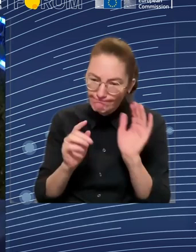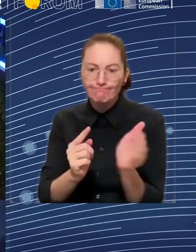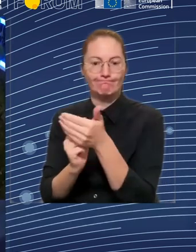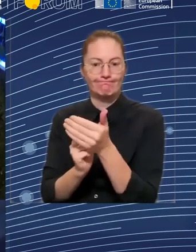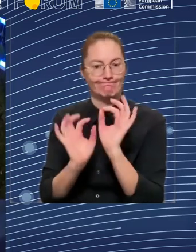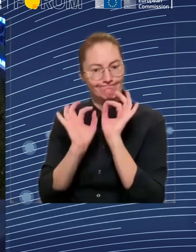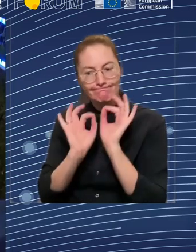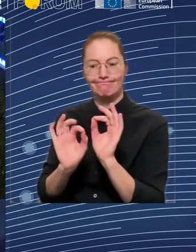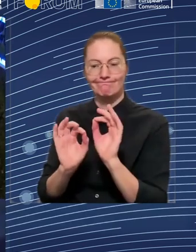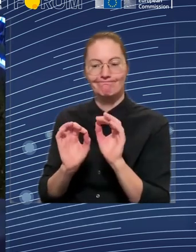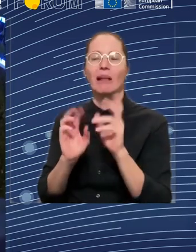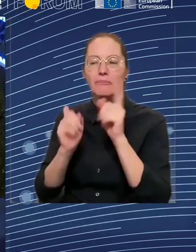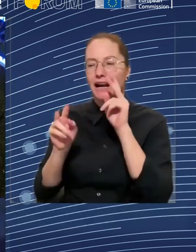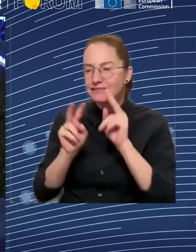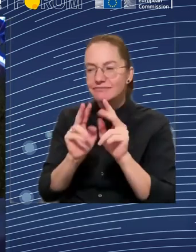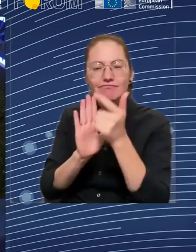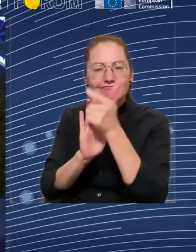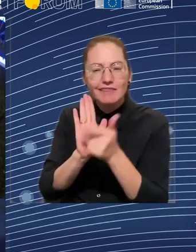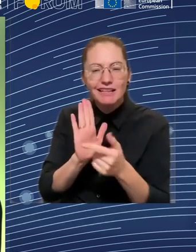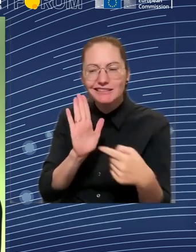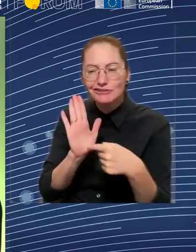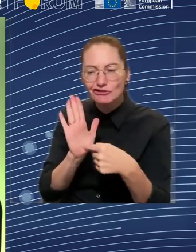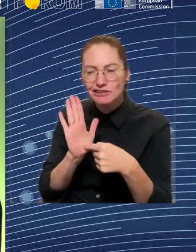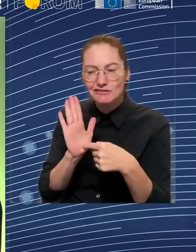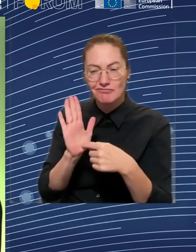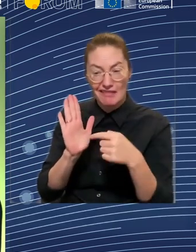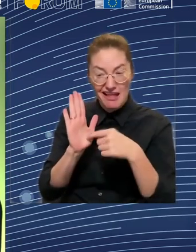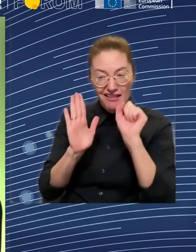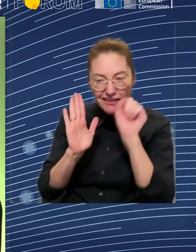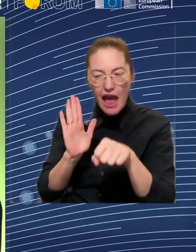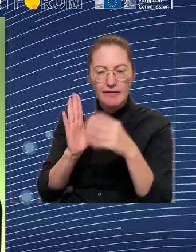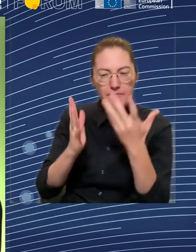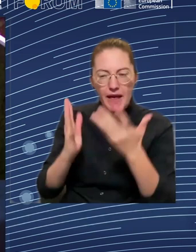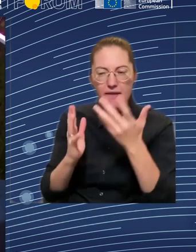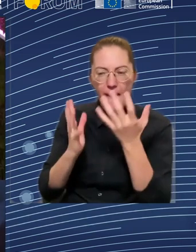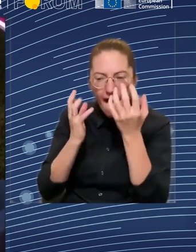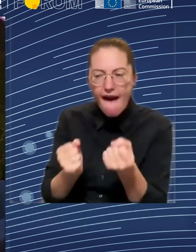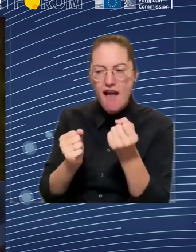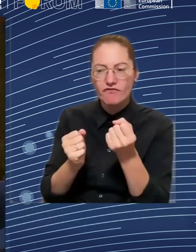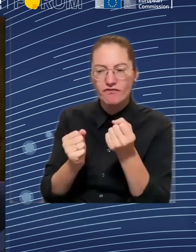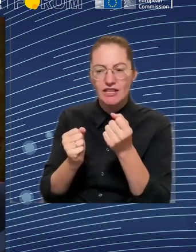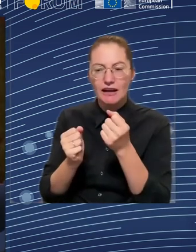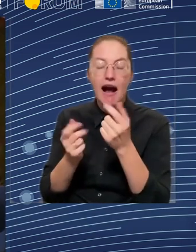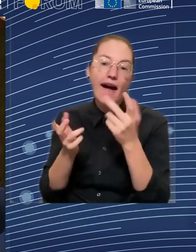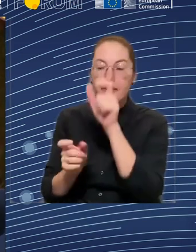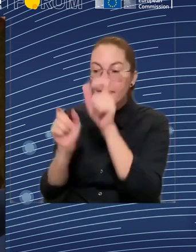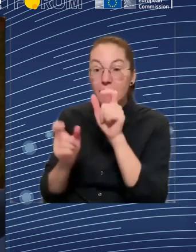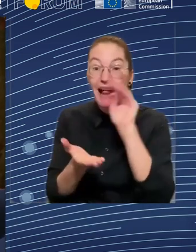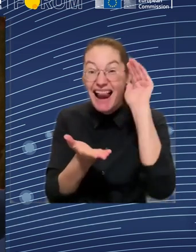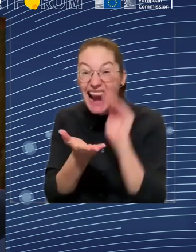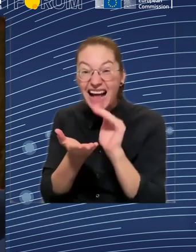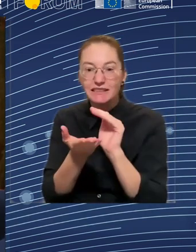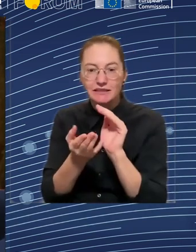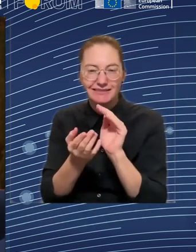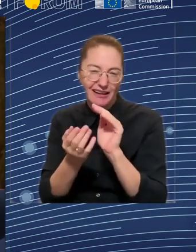protection. The other thing which I also think is very important is that it's not only the normative issue, but